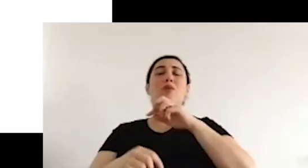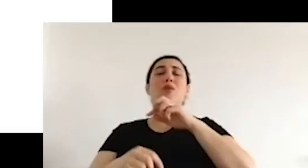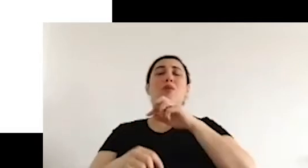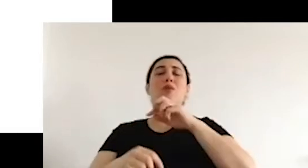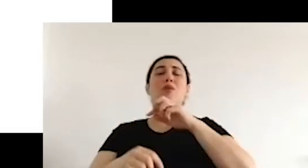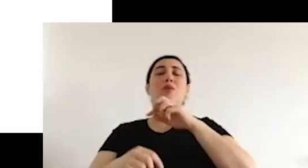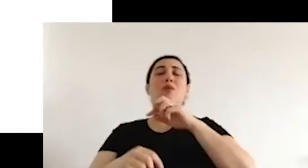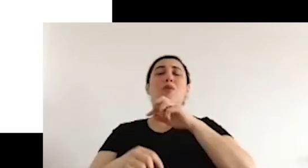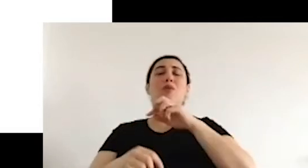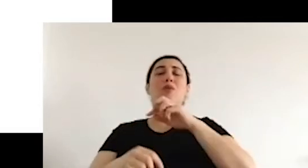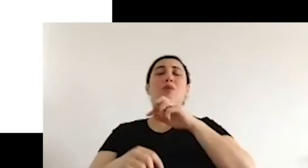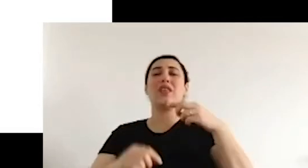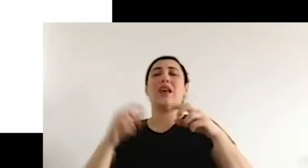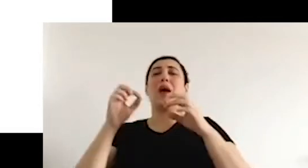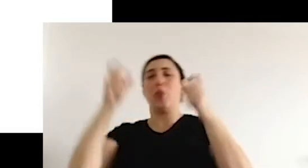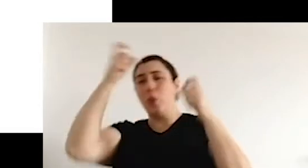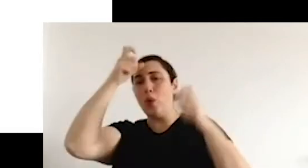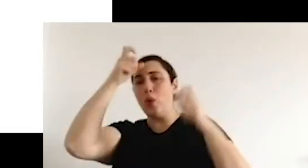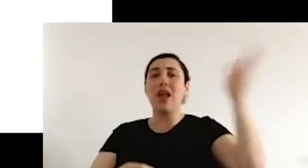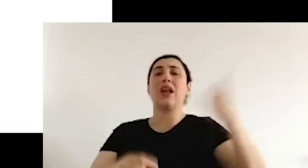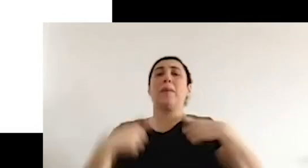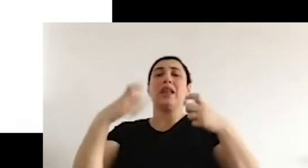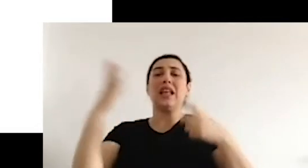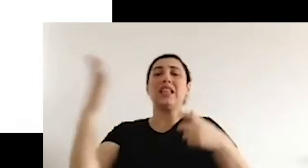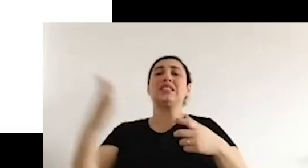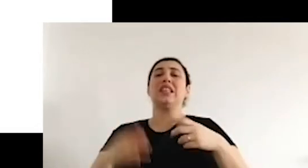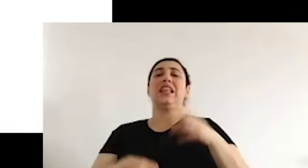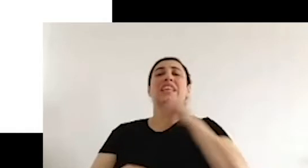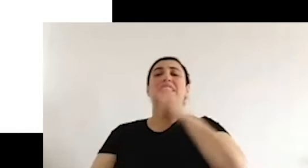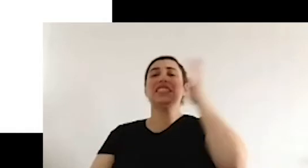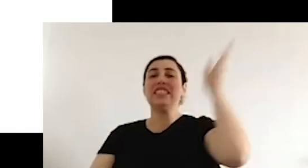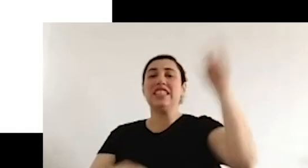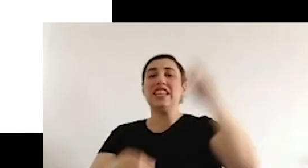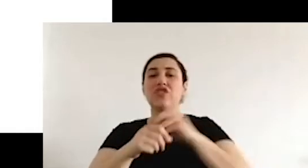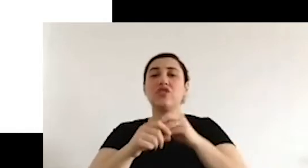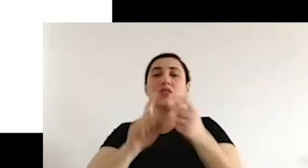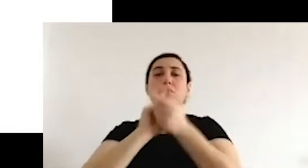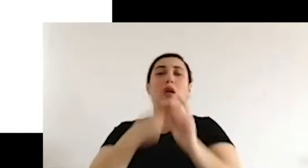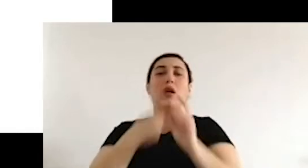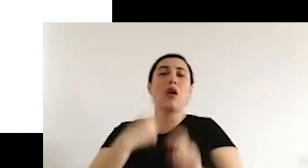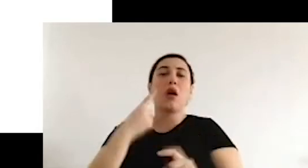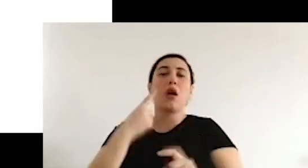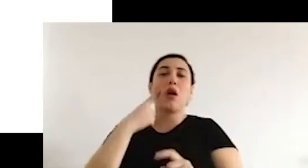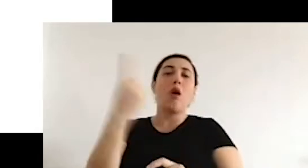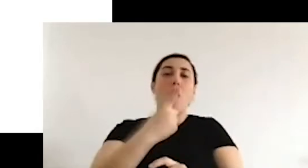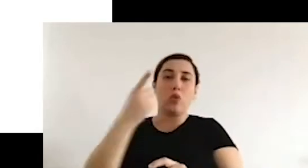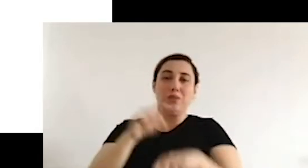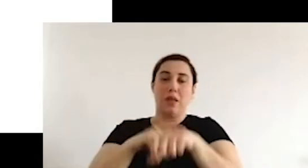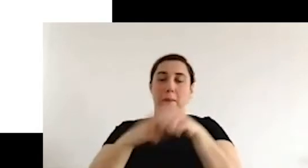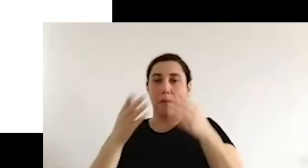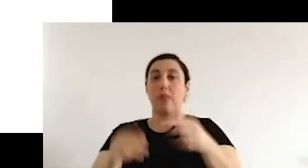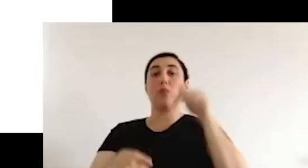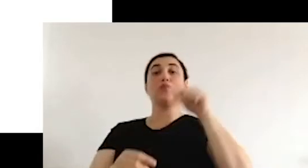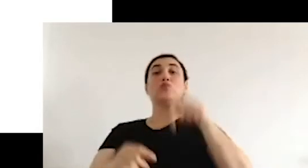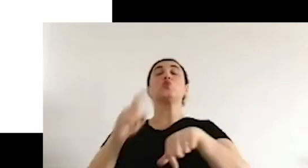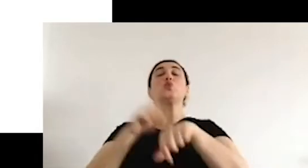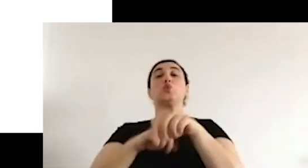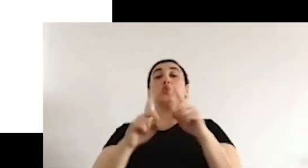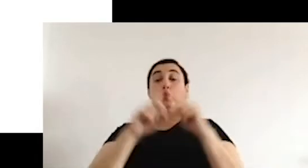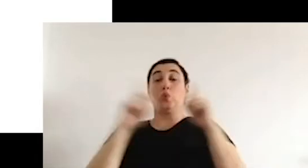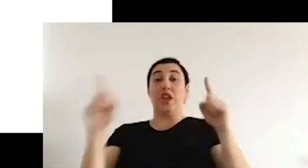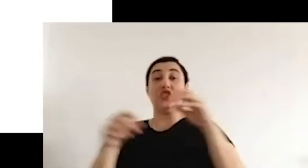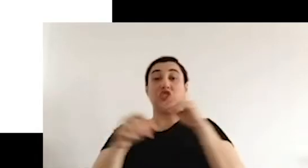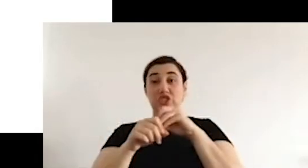right that covered 1980 and 2000, which we have observed in different